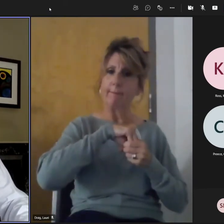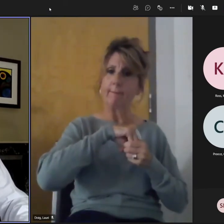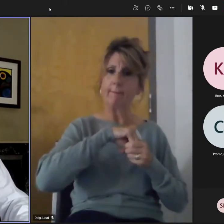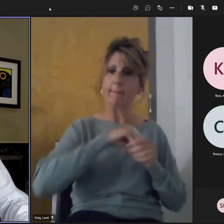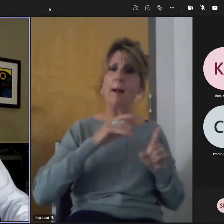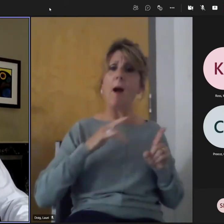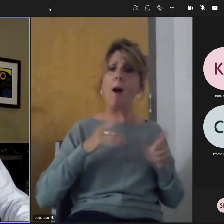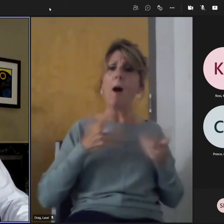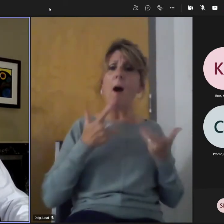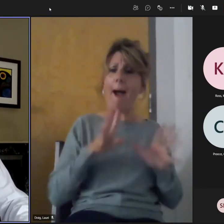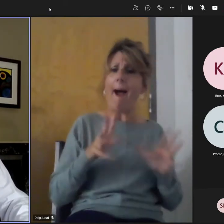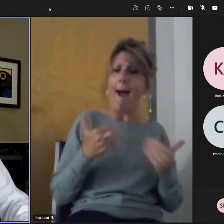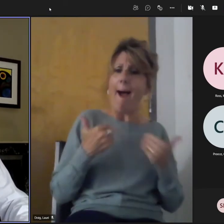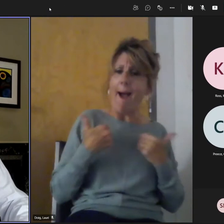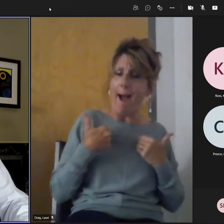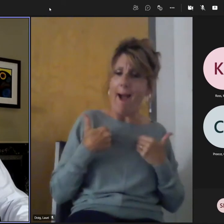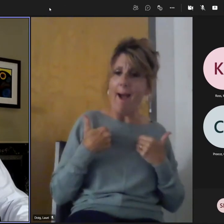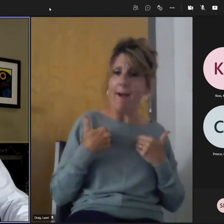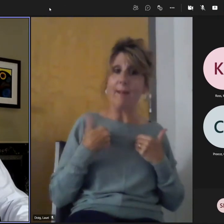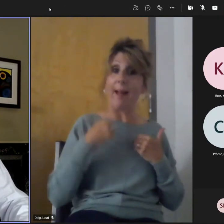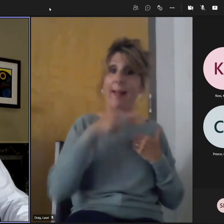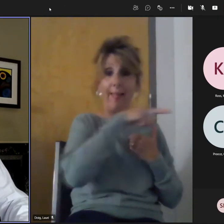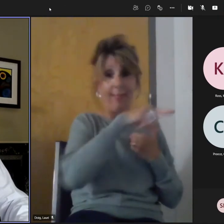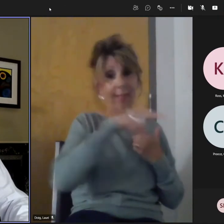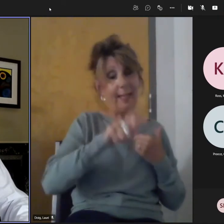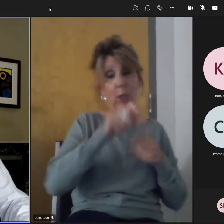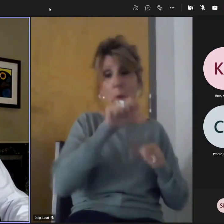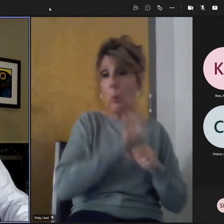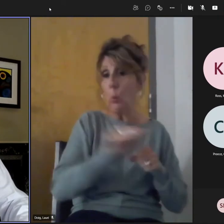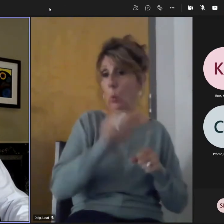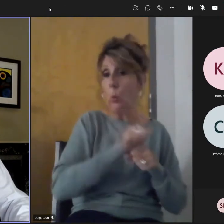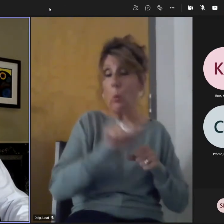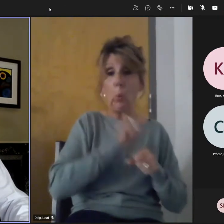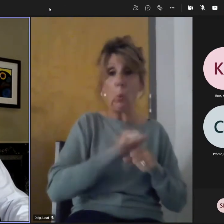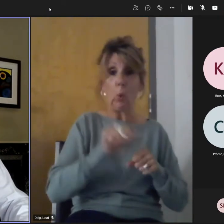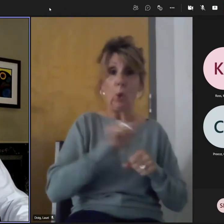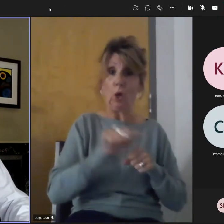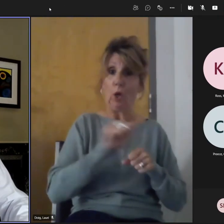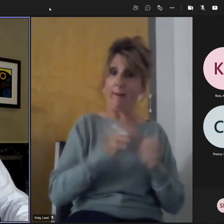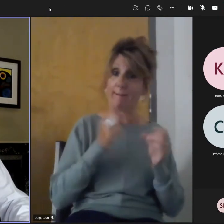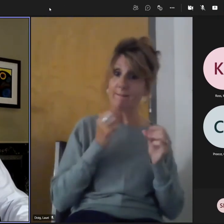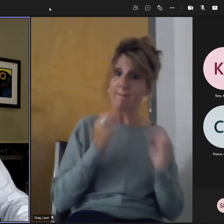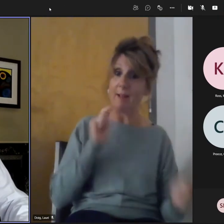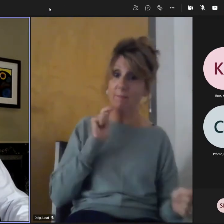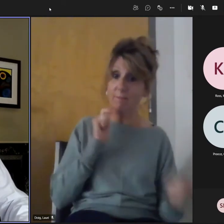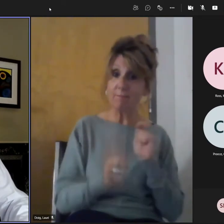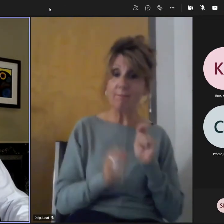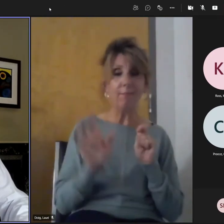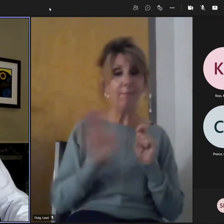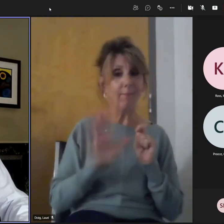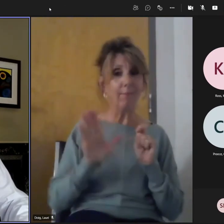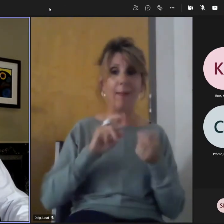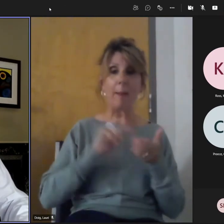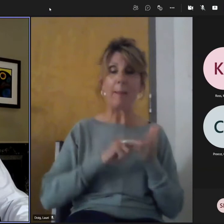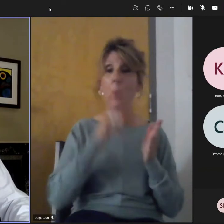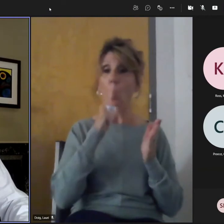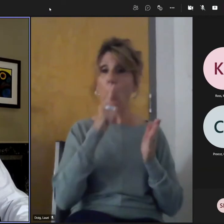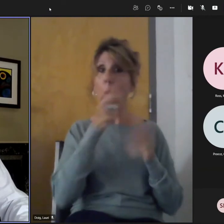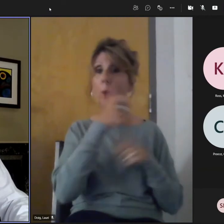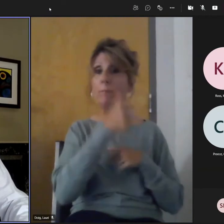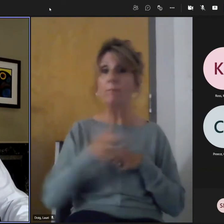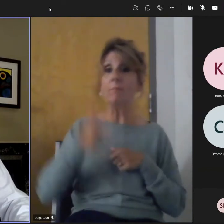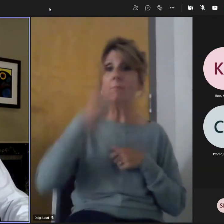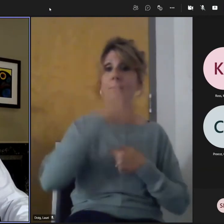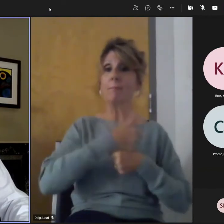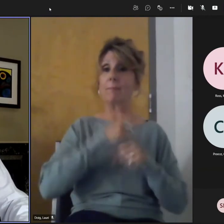So it's going to require some work, it will require some change of mind of policymakers, so that's